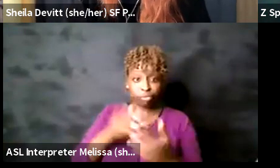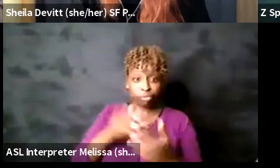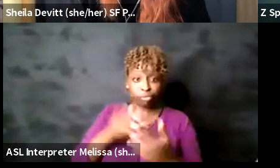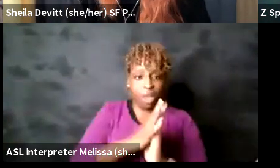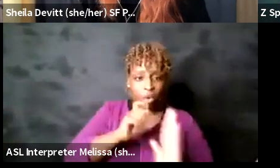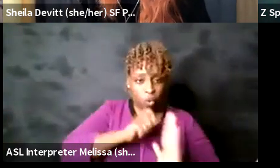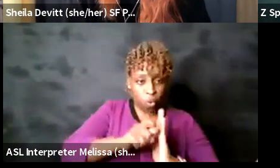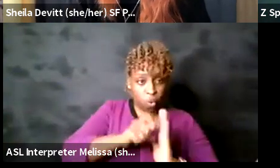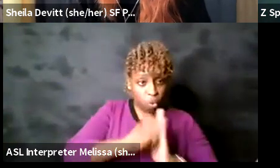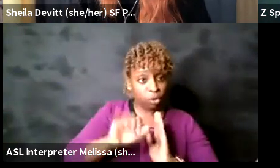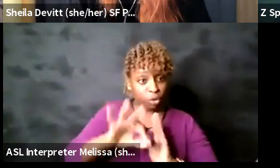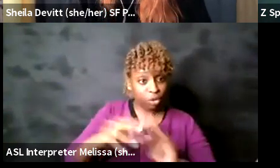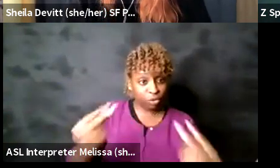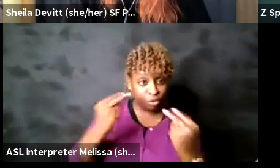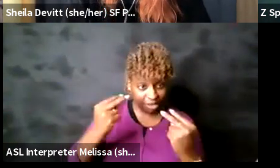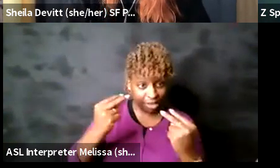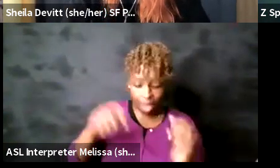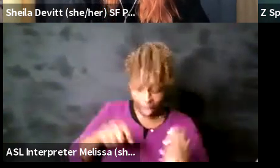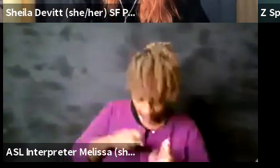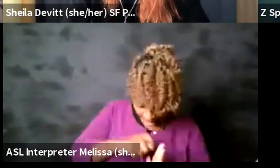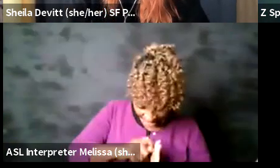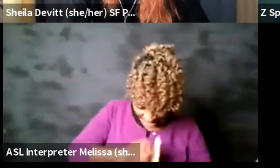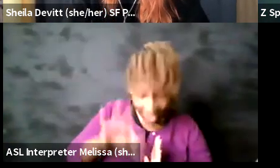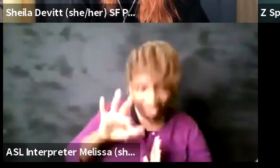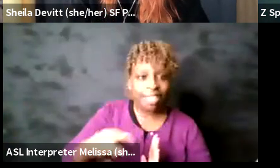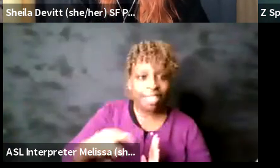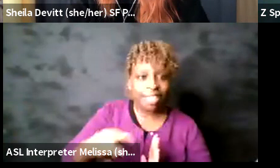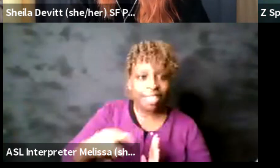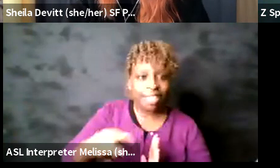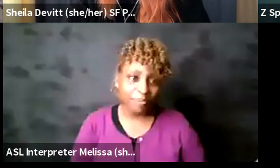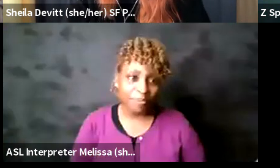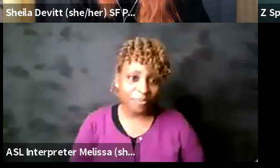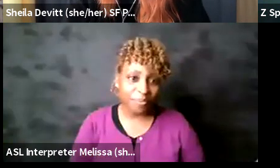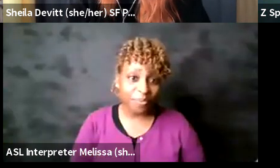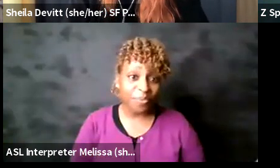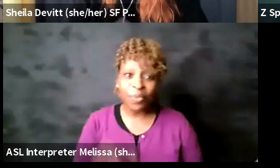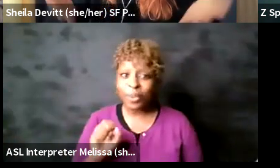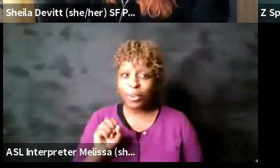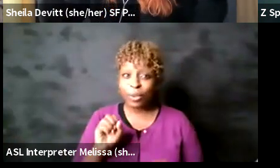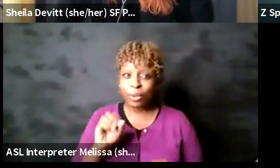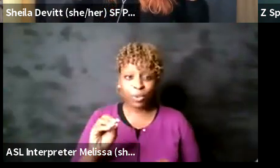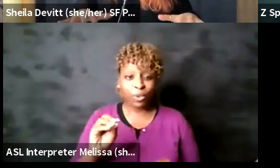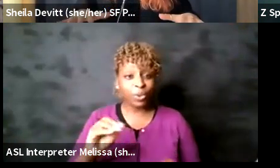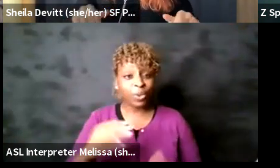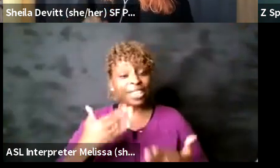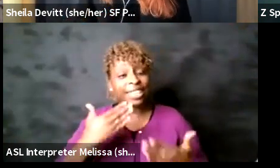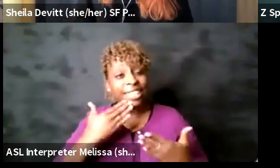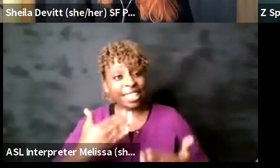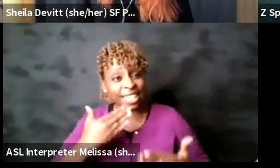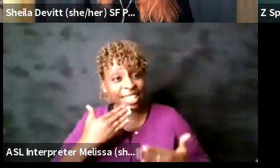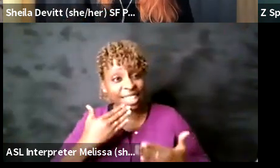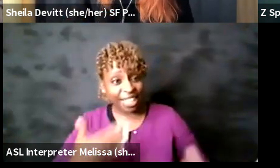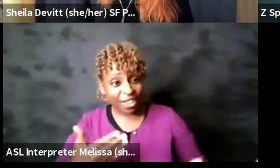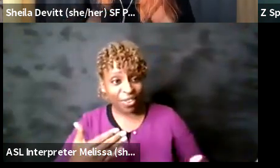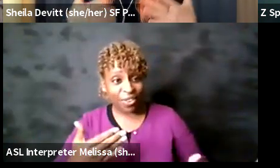that I want to make note of so with that said thank you for allowing me to take that